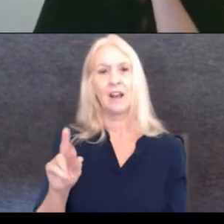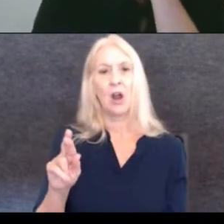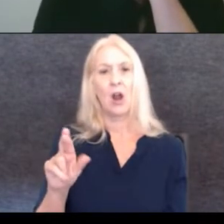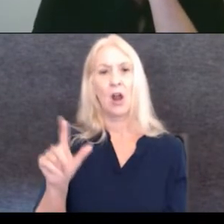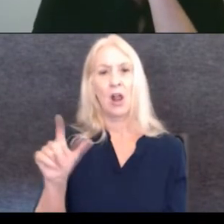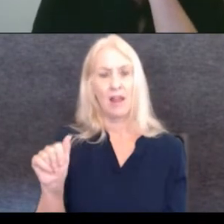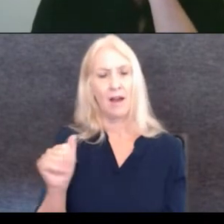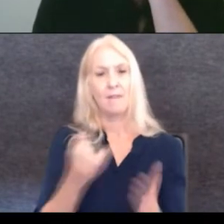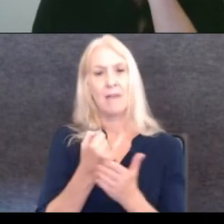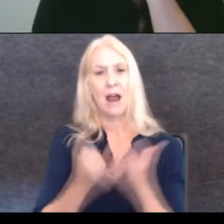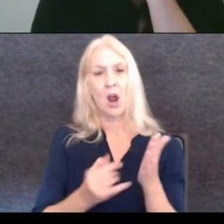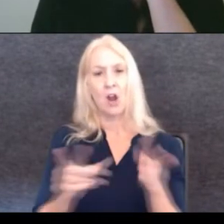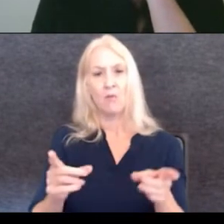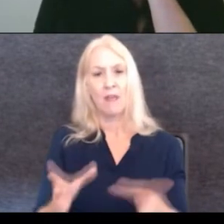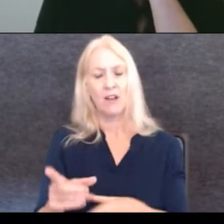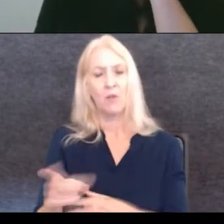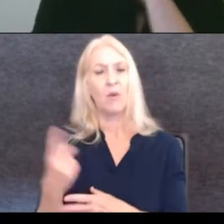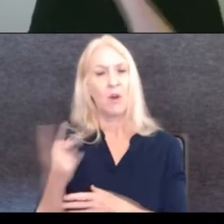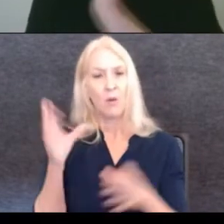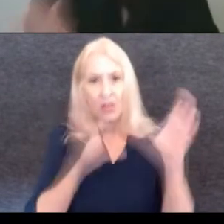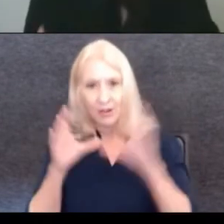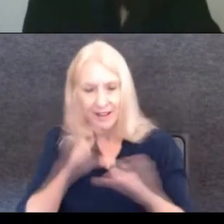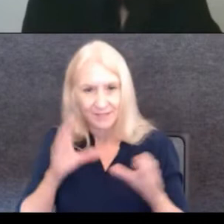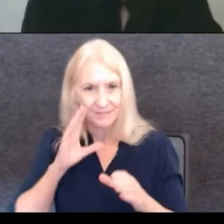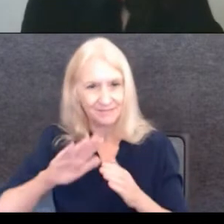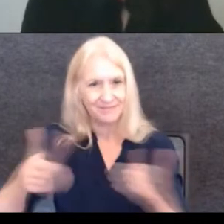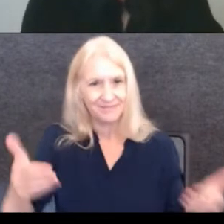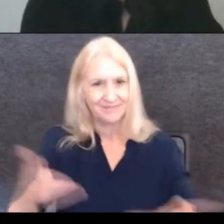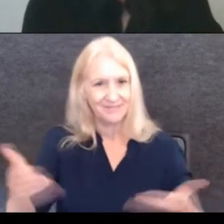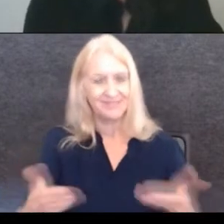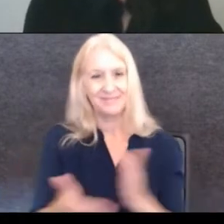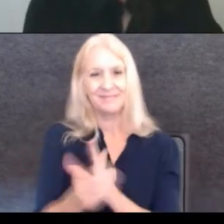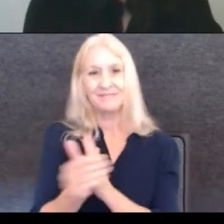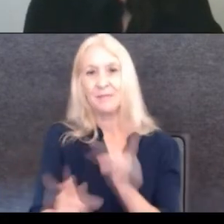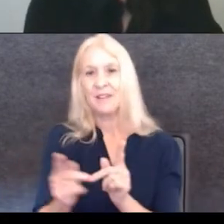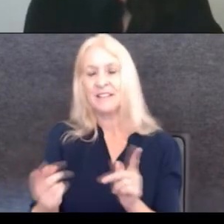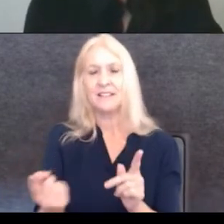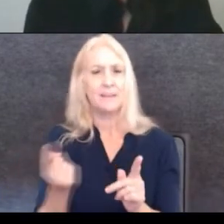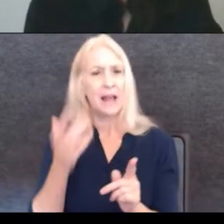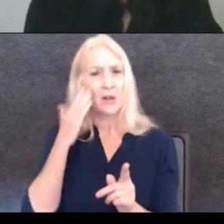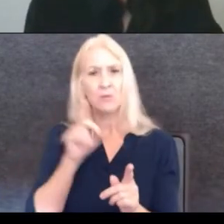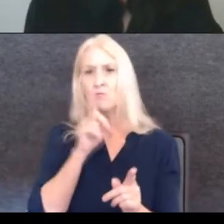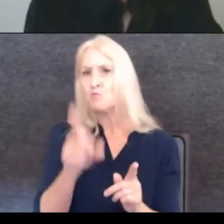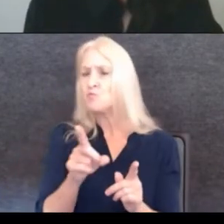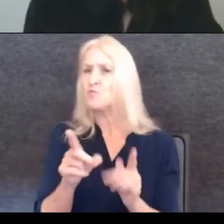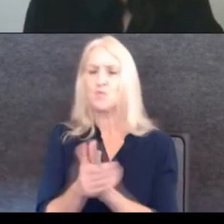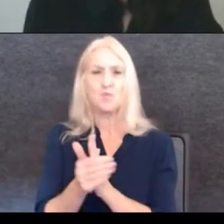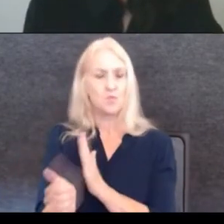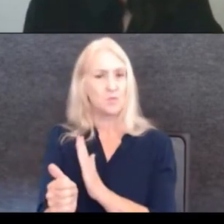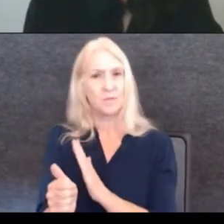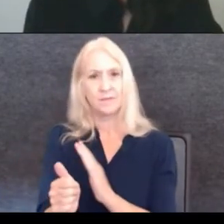and she's, you know, we're always looking for talent. And she said, you know, there's somebody that I know who's very talented. You know,